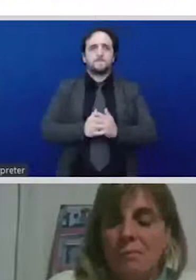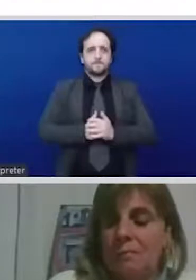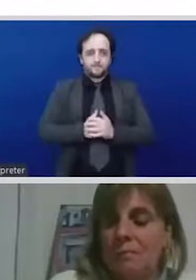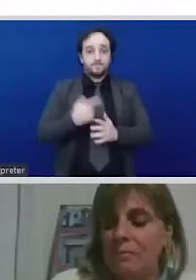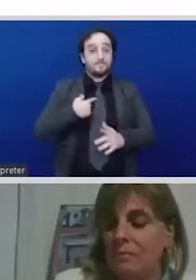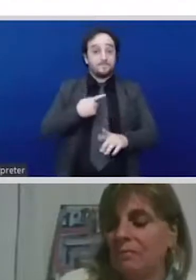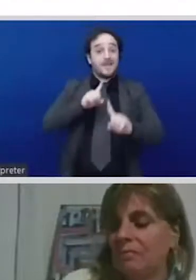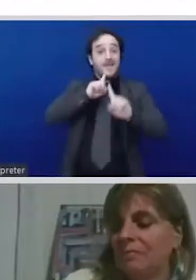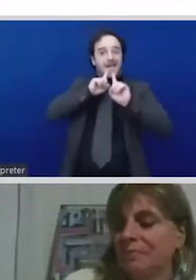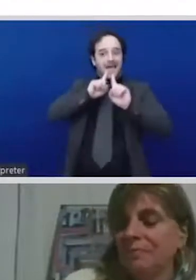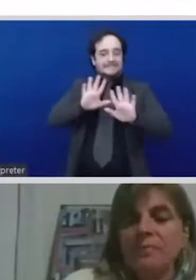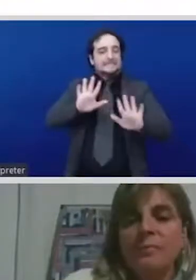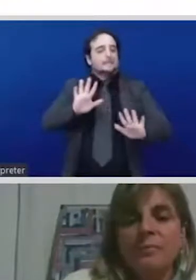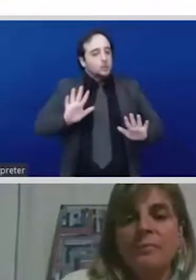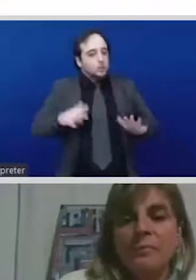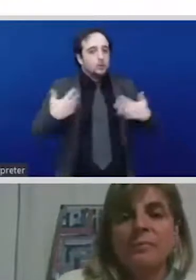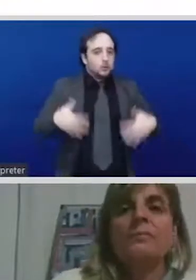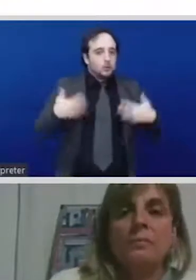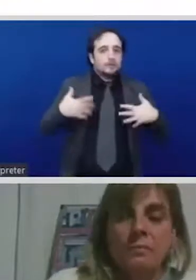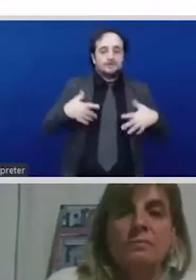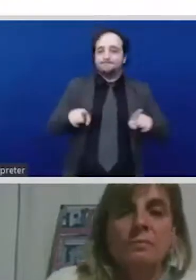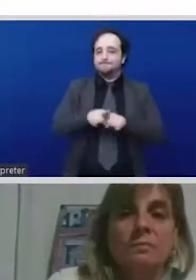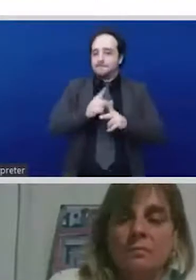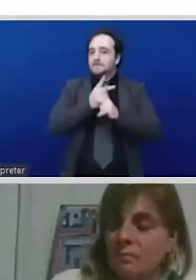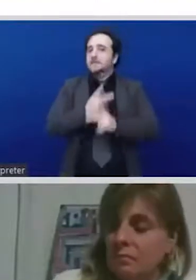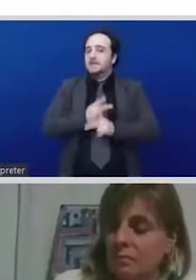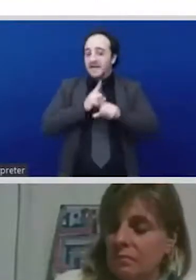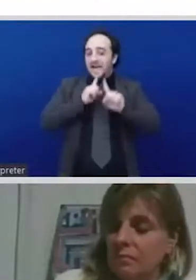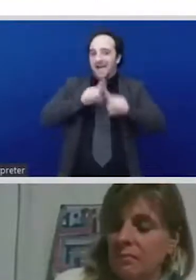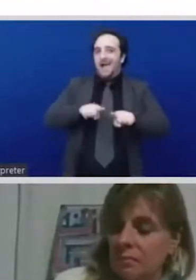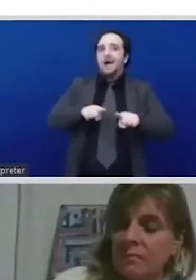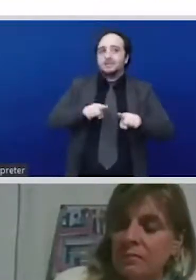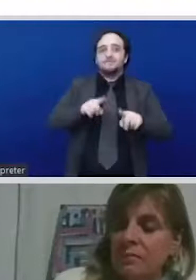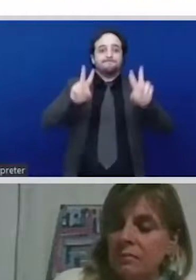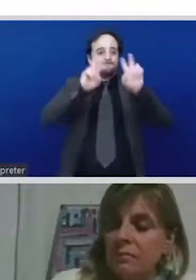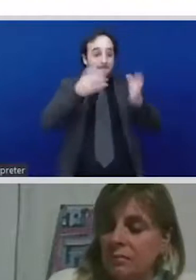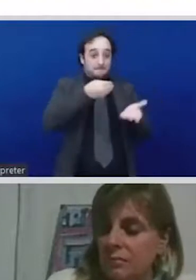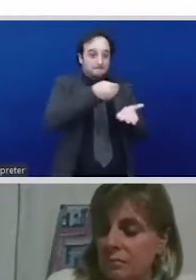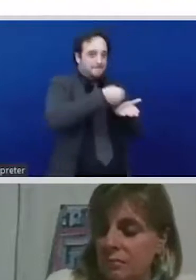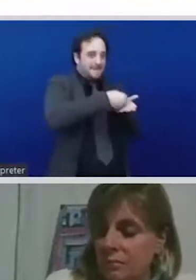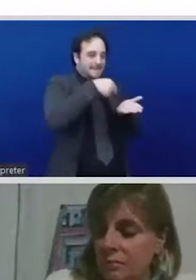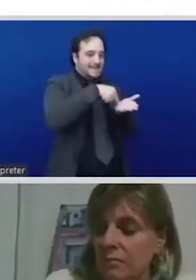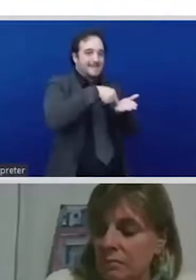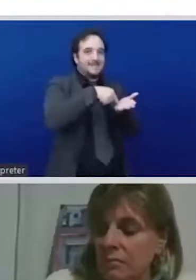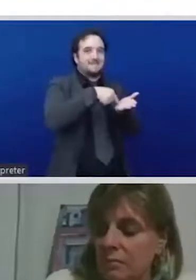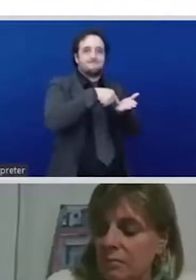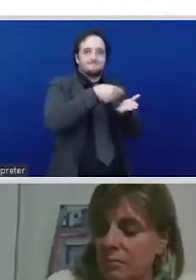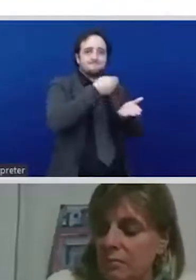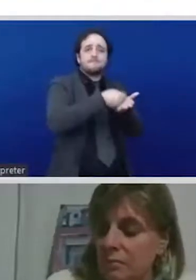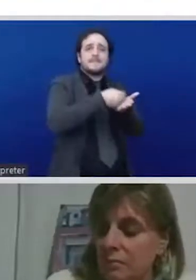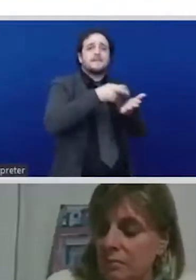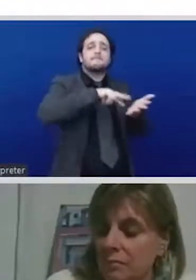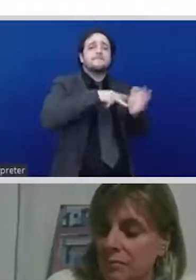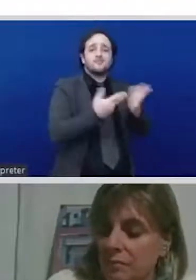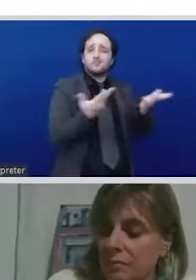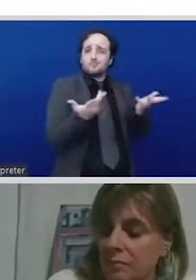activities that involve the care of other people including those who absolutely cannot take care of themselves children elderly people disabled